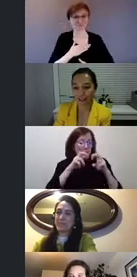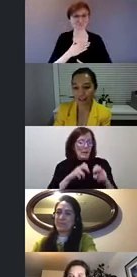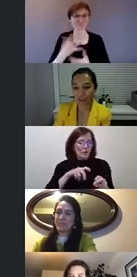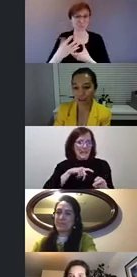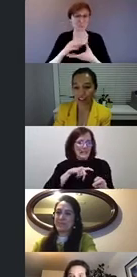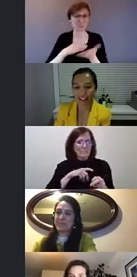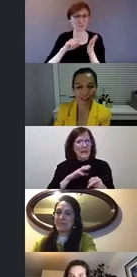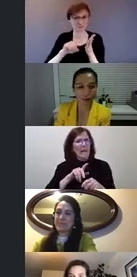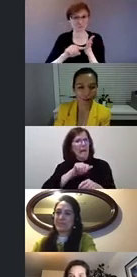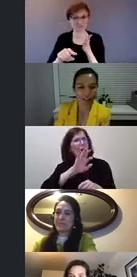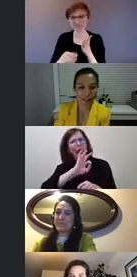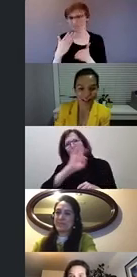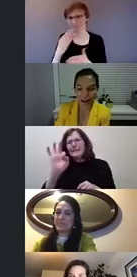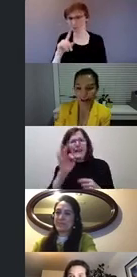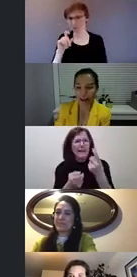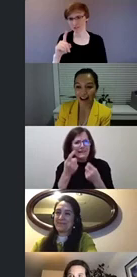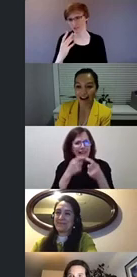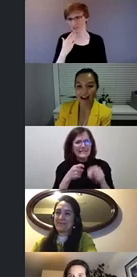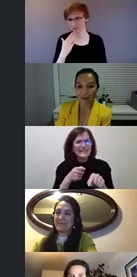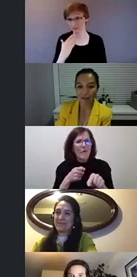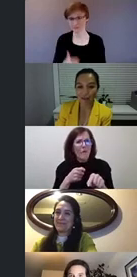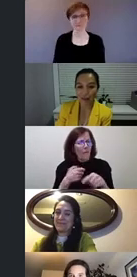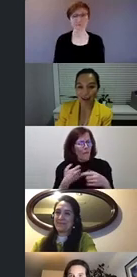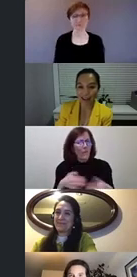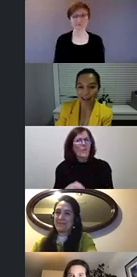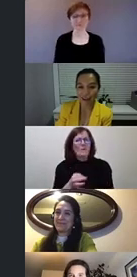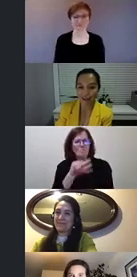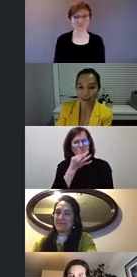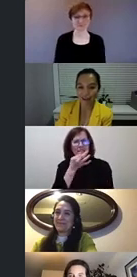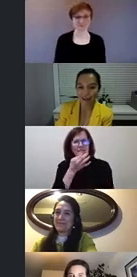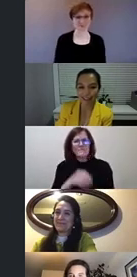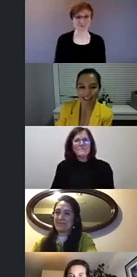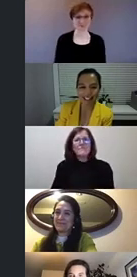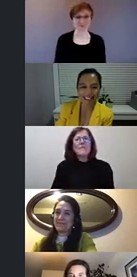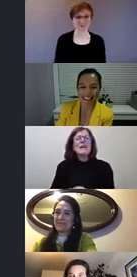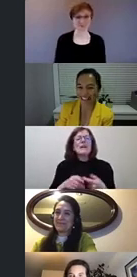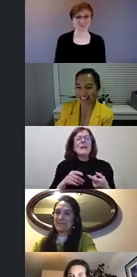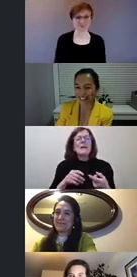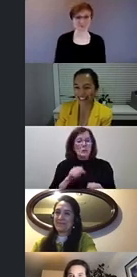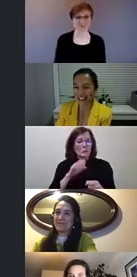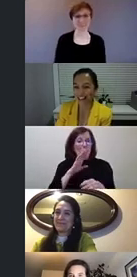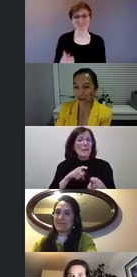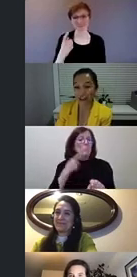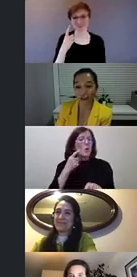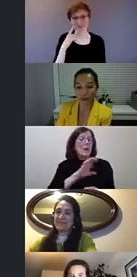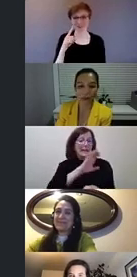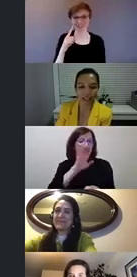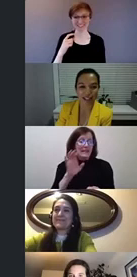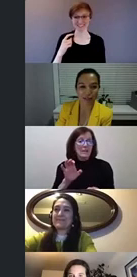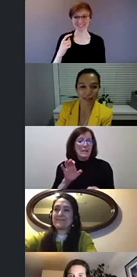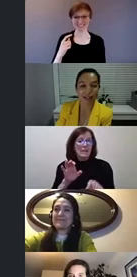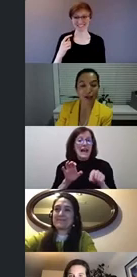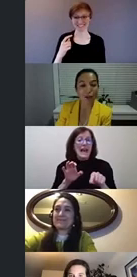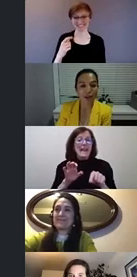question. Thank you so much, Leanne, for bringing this up. I can't speak for Canada. I guess this is the question is one of